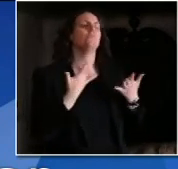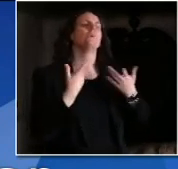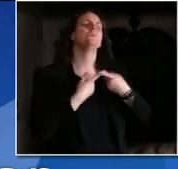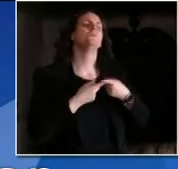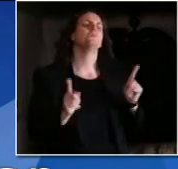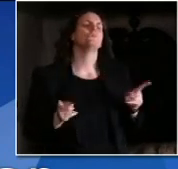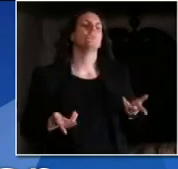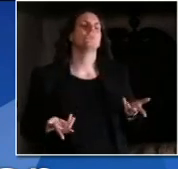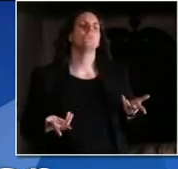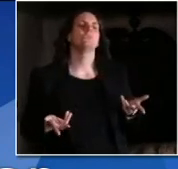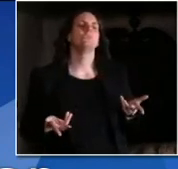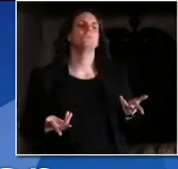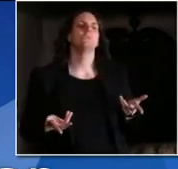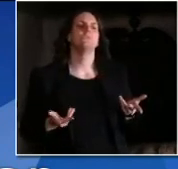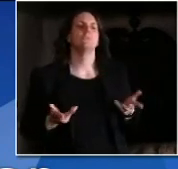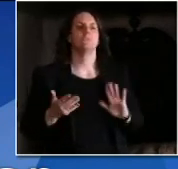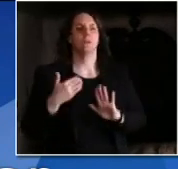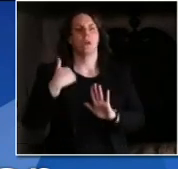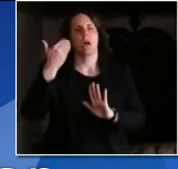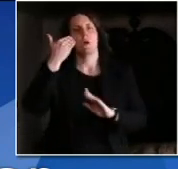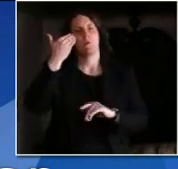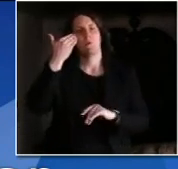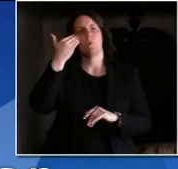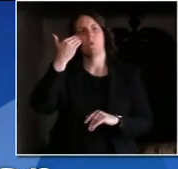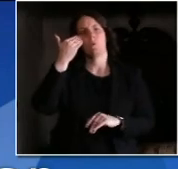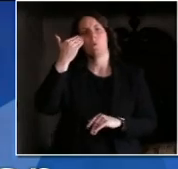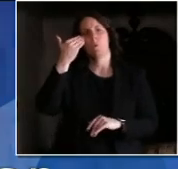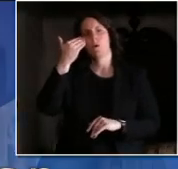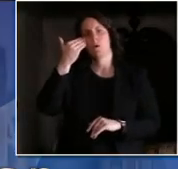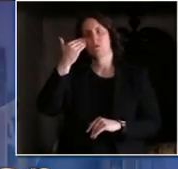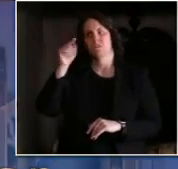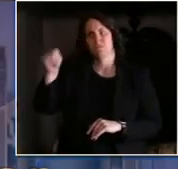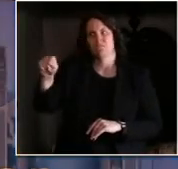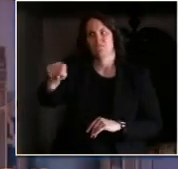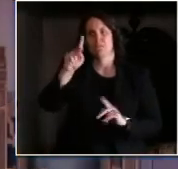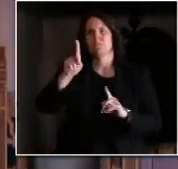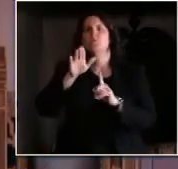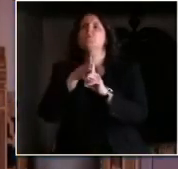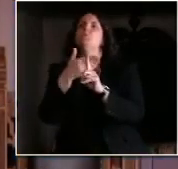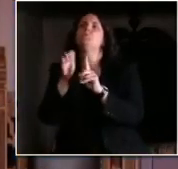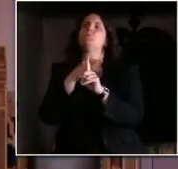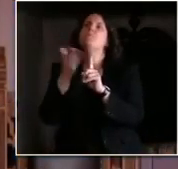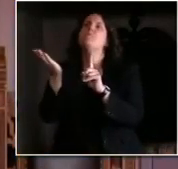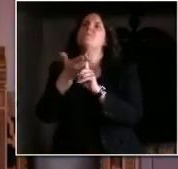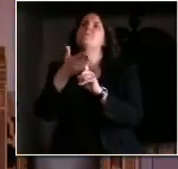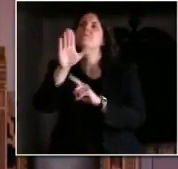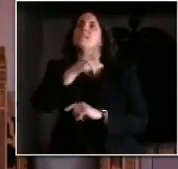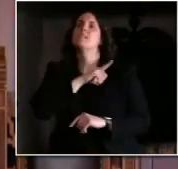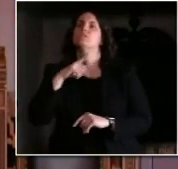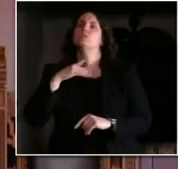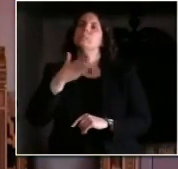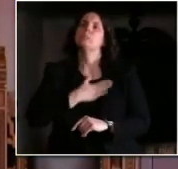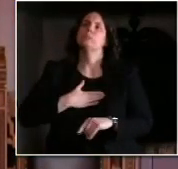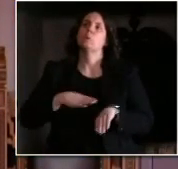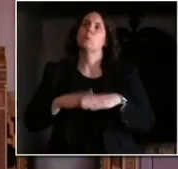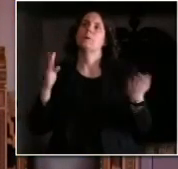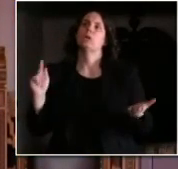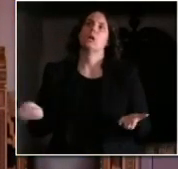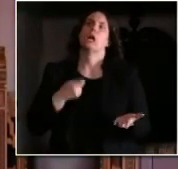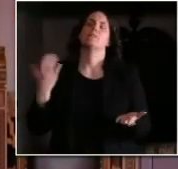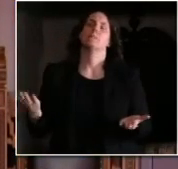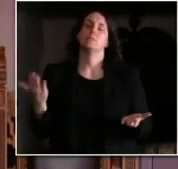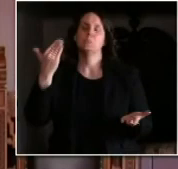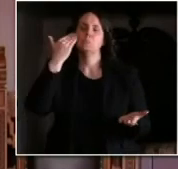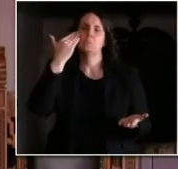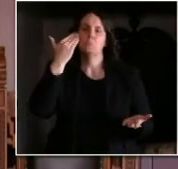effort on their behalf. I'm wondering if you could elaborate on that decision. Well, to me it's a good example of, you know,